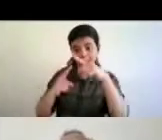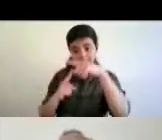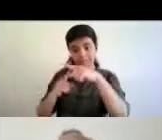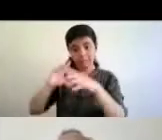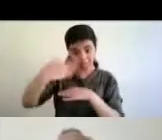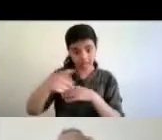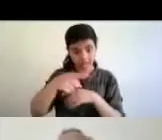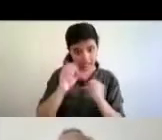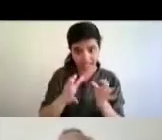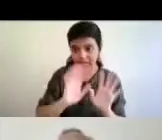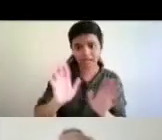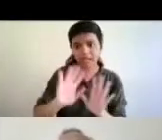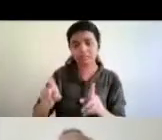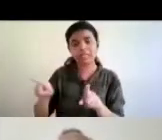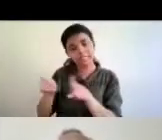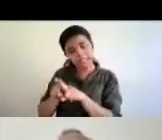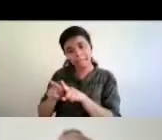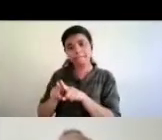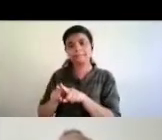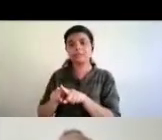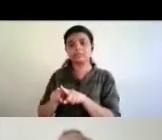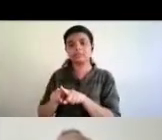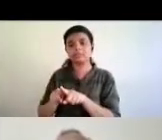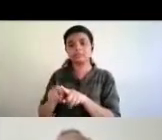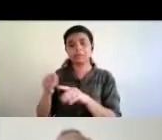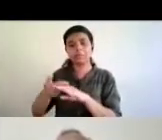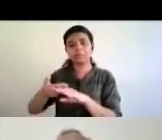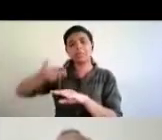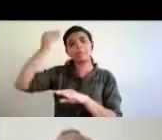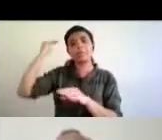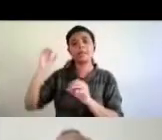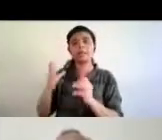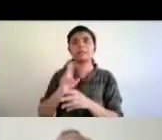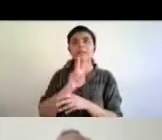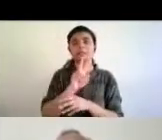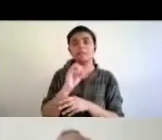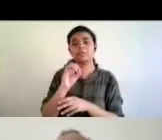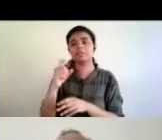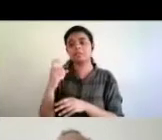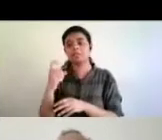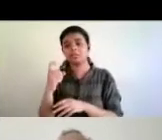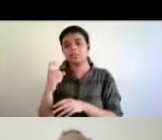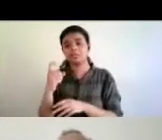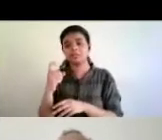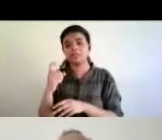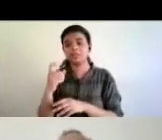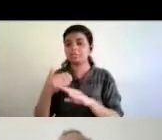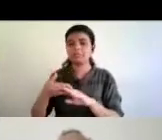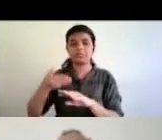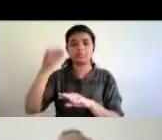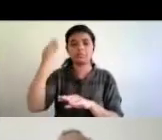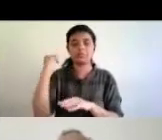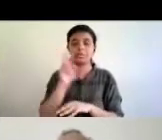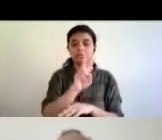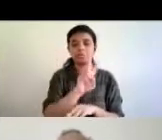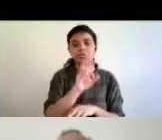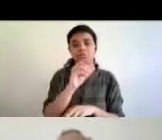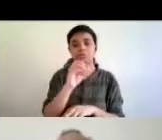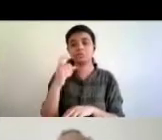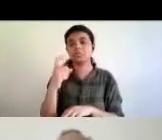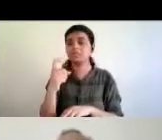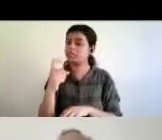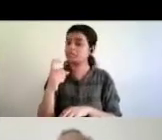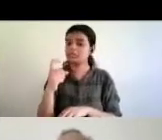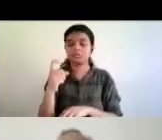into force this is something that started way back in 2007 before because 2007 was was